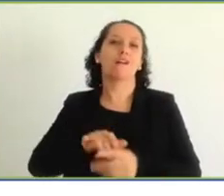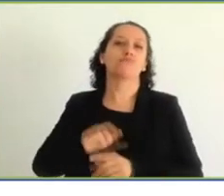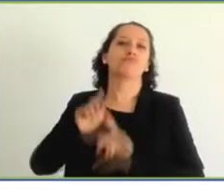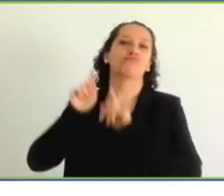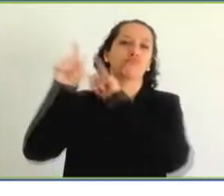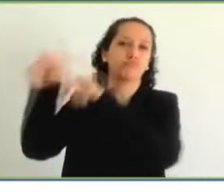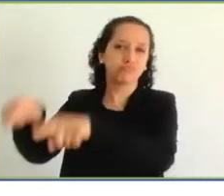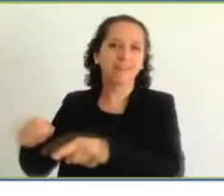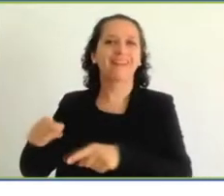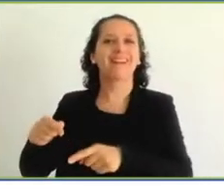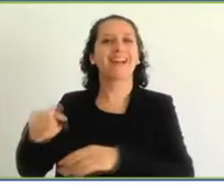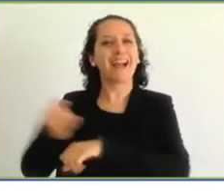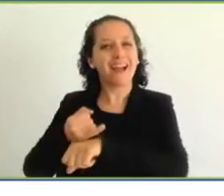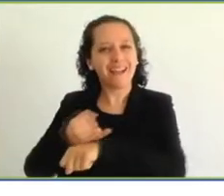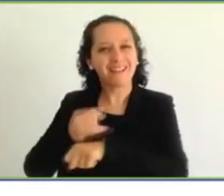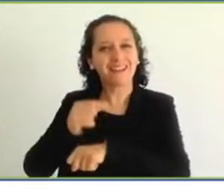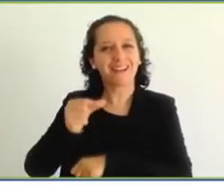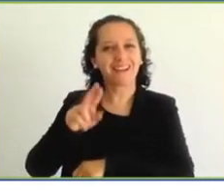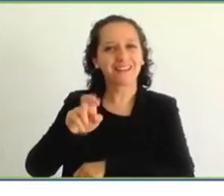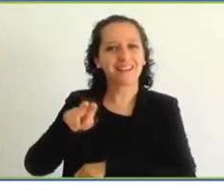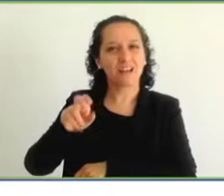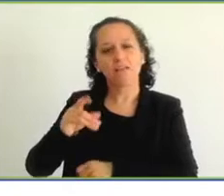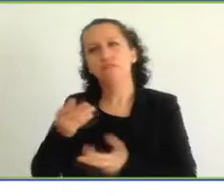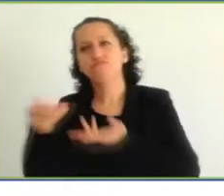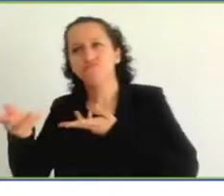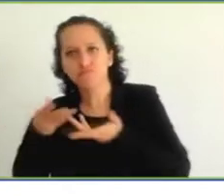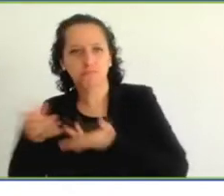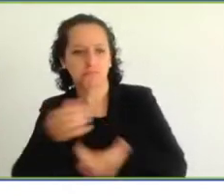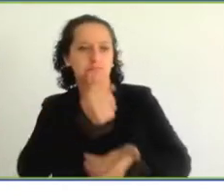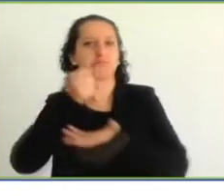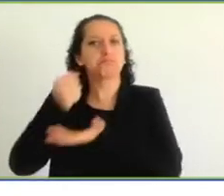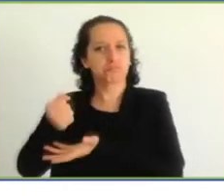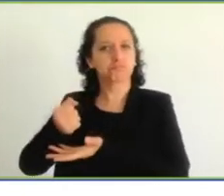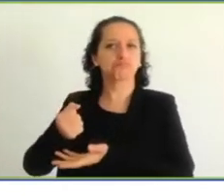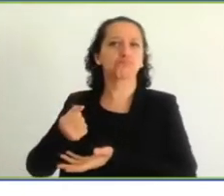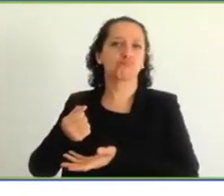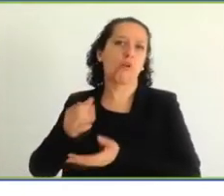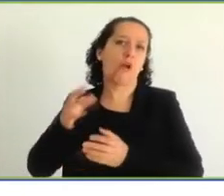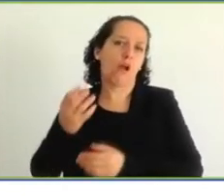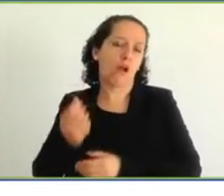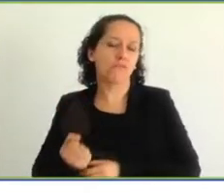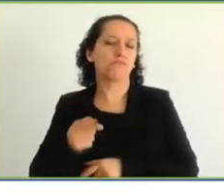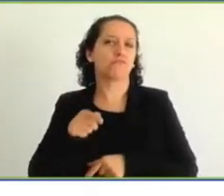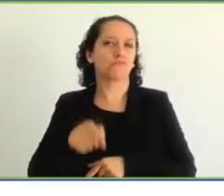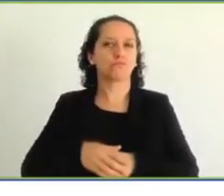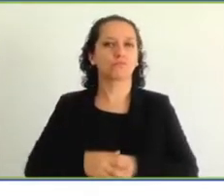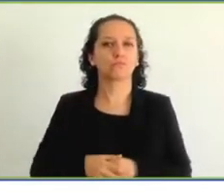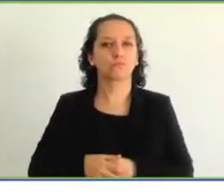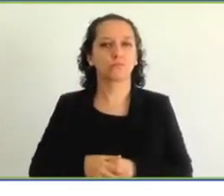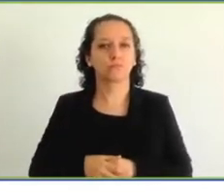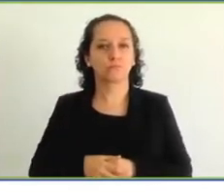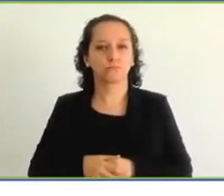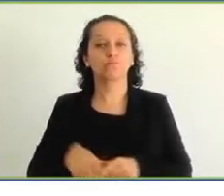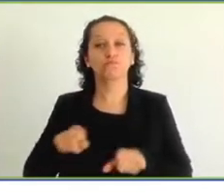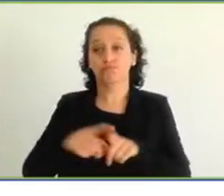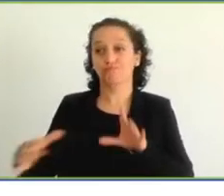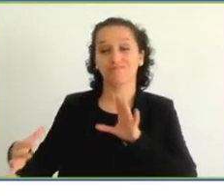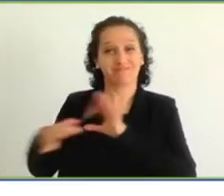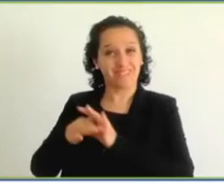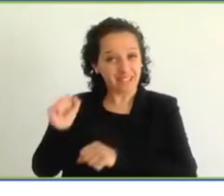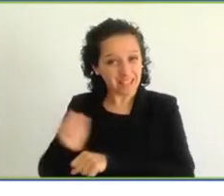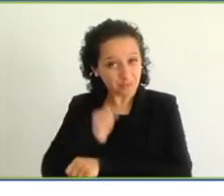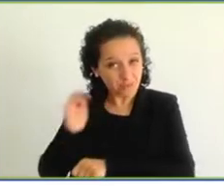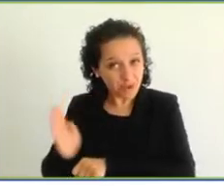level, we, and again, in partnership with Antigua and Barbuda, Ms. Spencer and myself, we have been